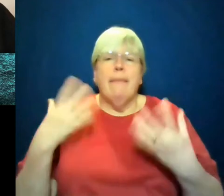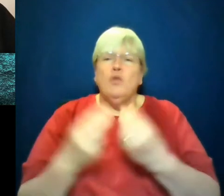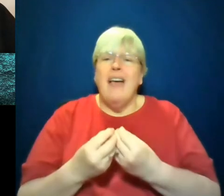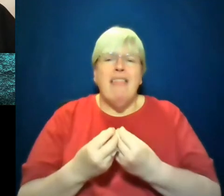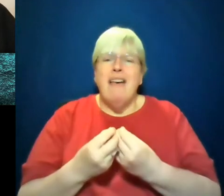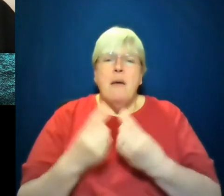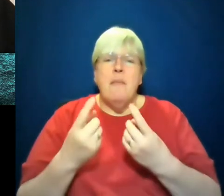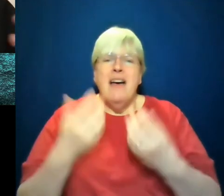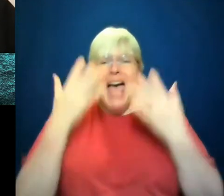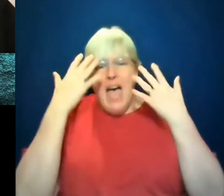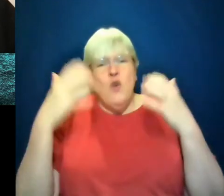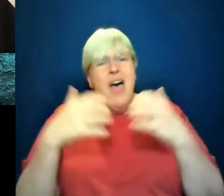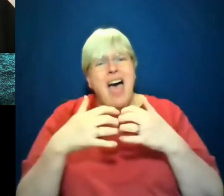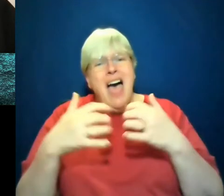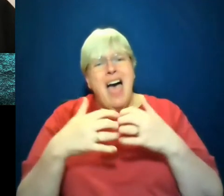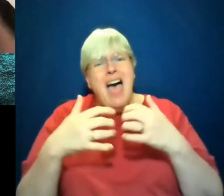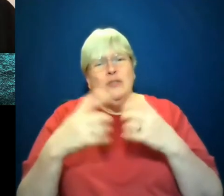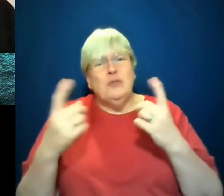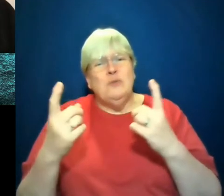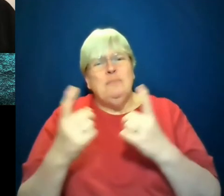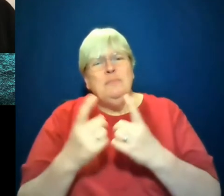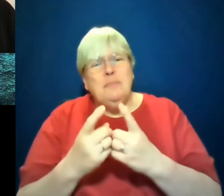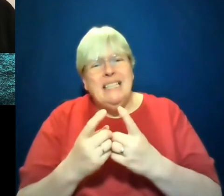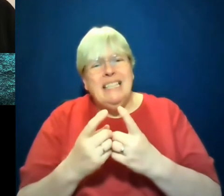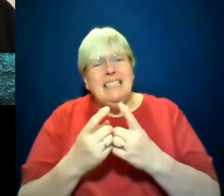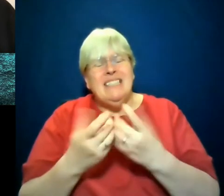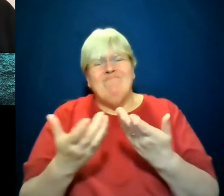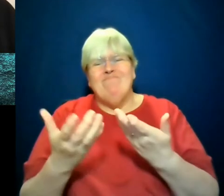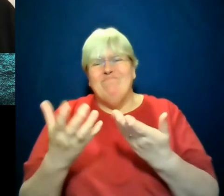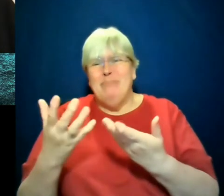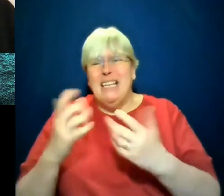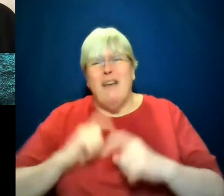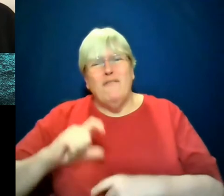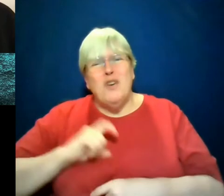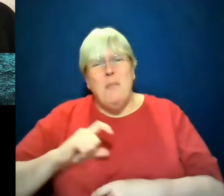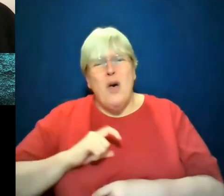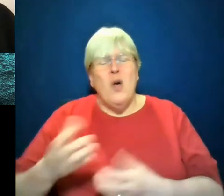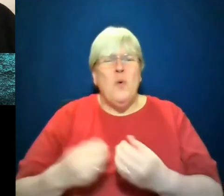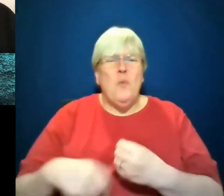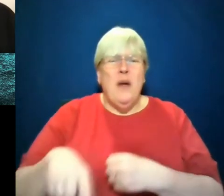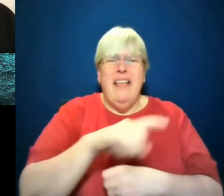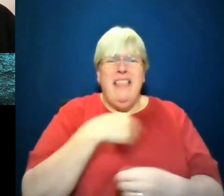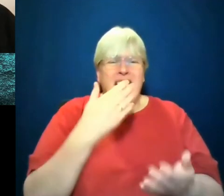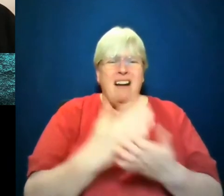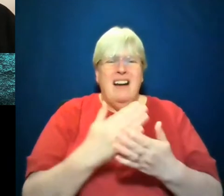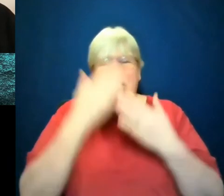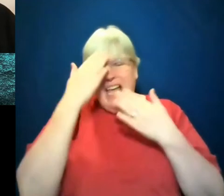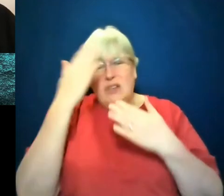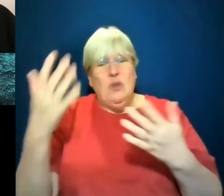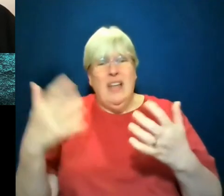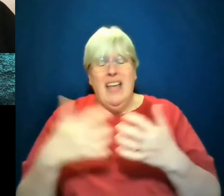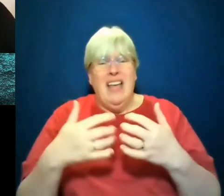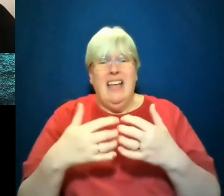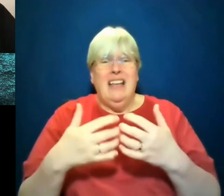I don't know how to, I don't know how to meet Trump supporters where they are. I don't know. And actually, frankly, it's dangerous for me to.